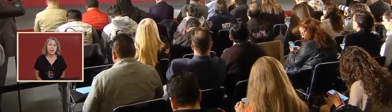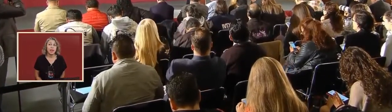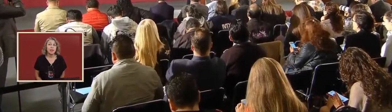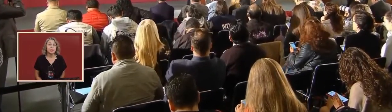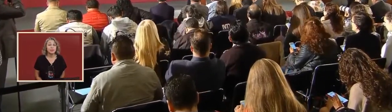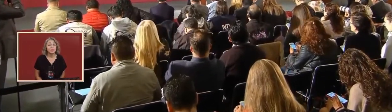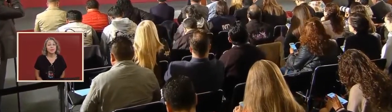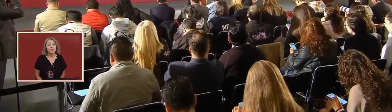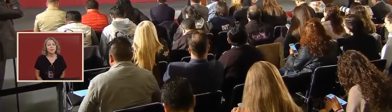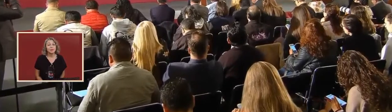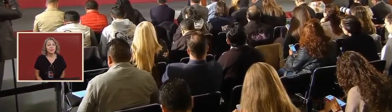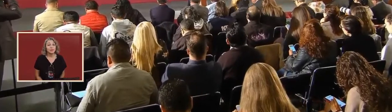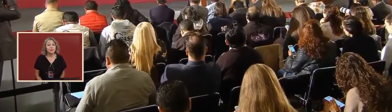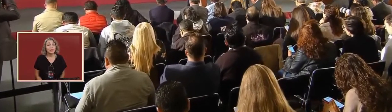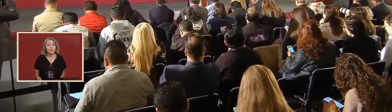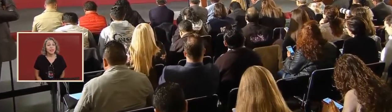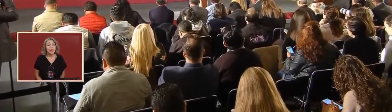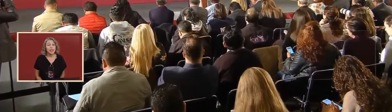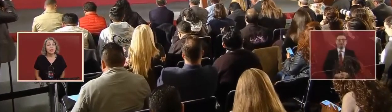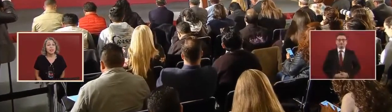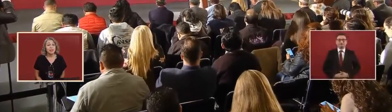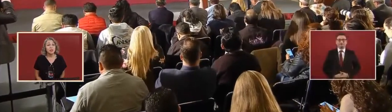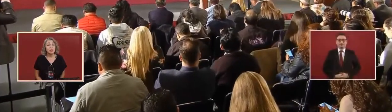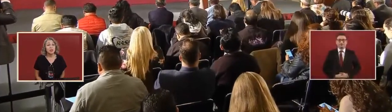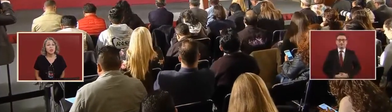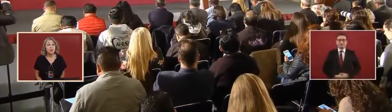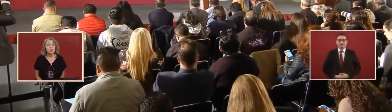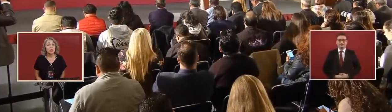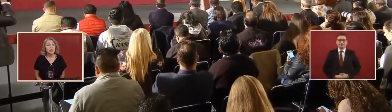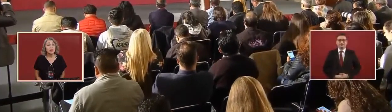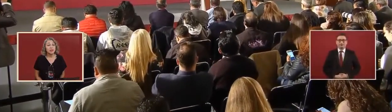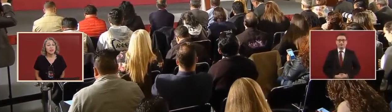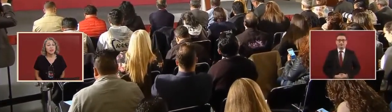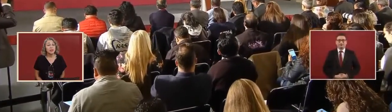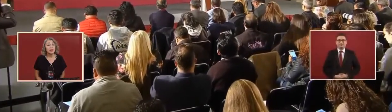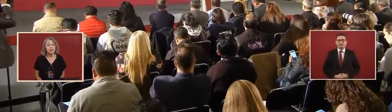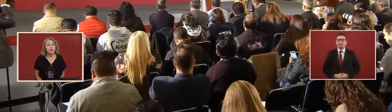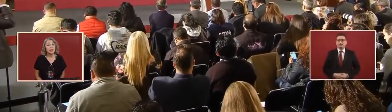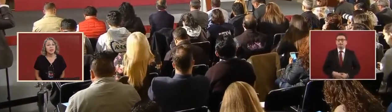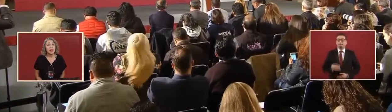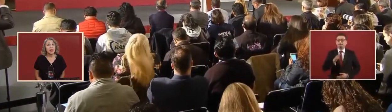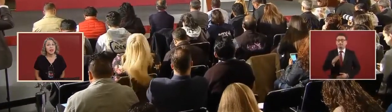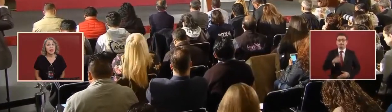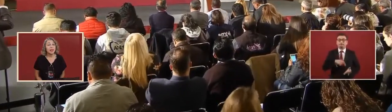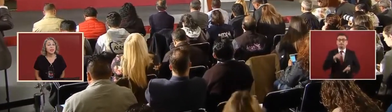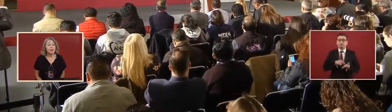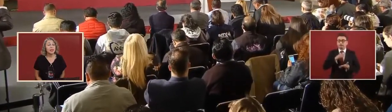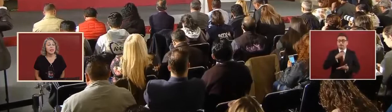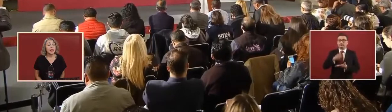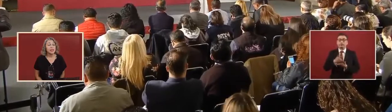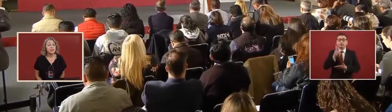And then they would go look at the address of the company.